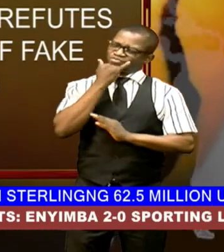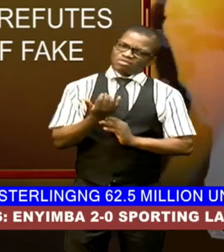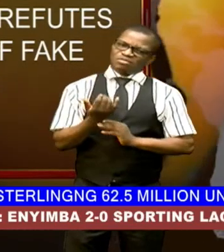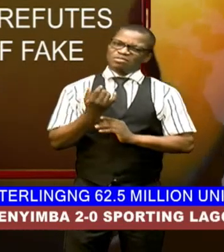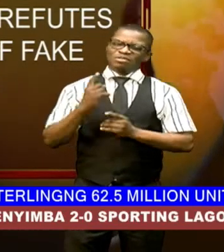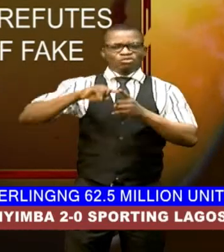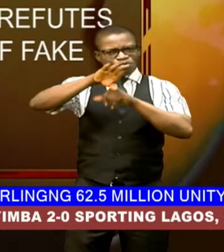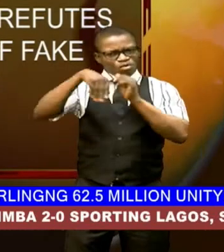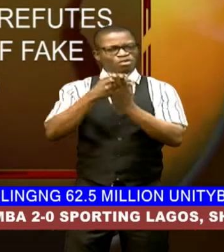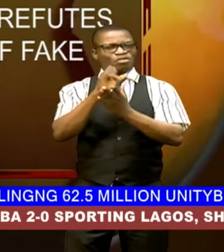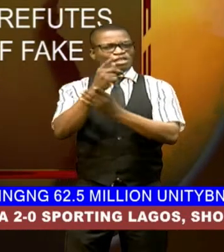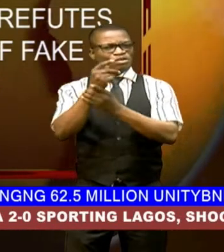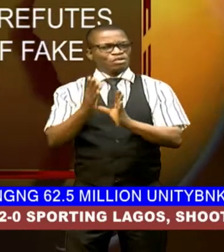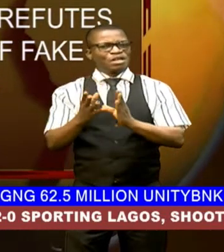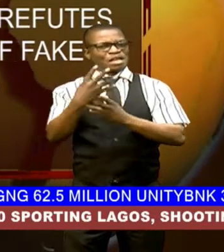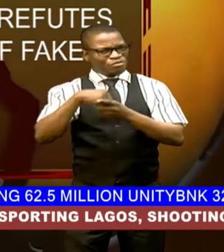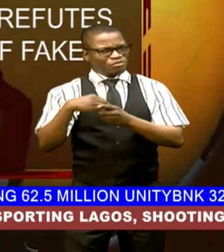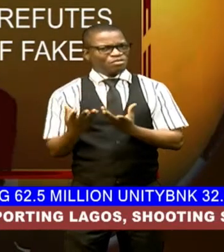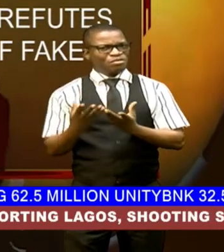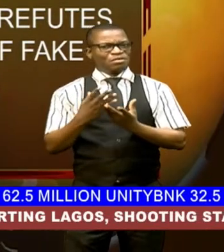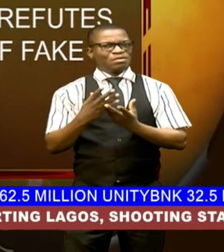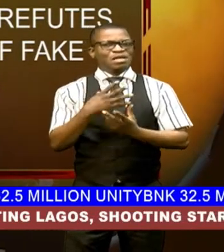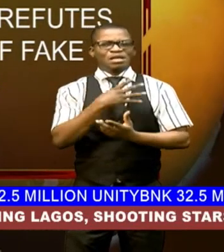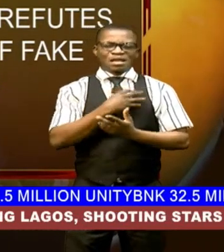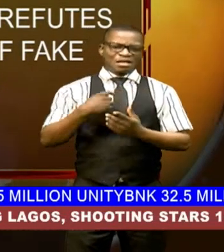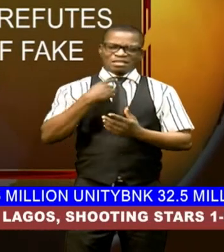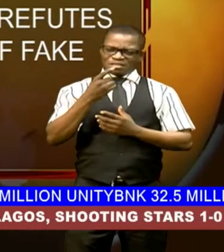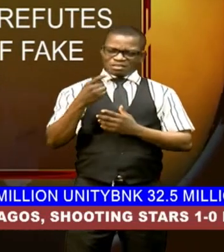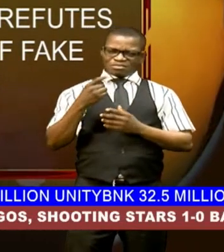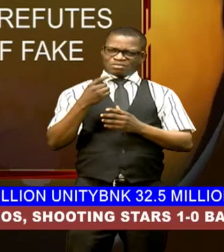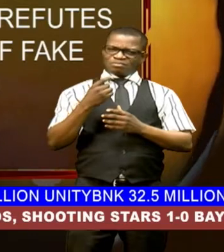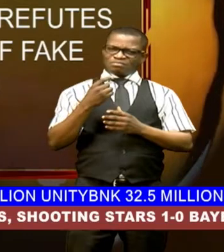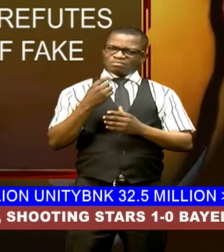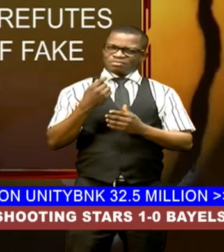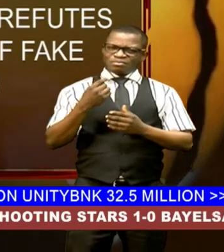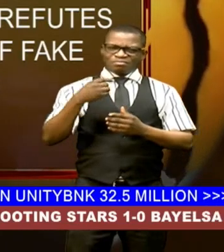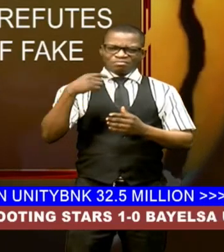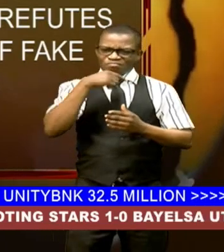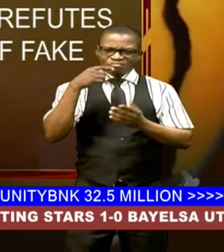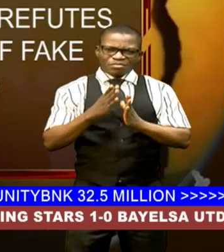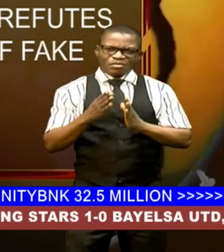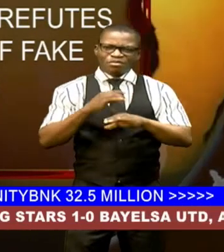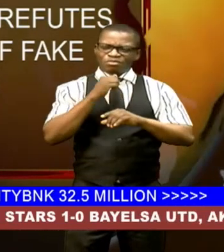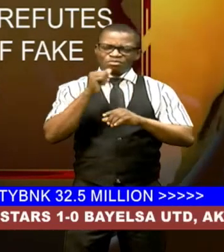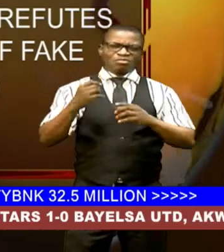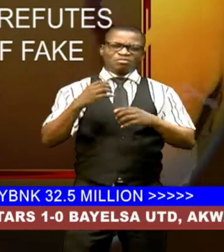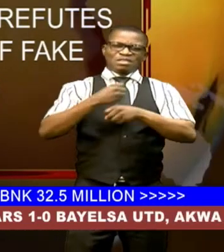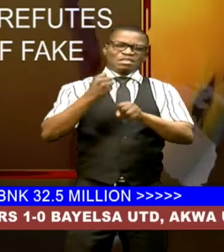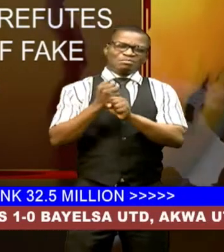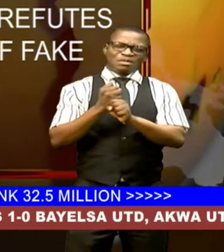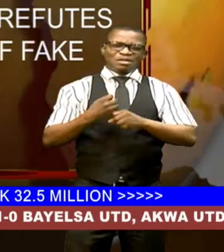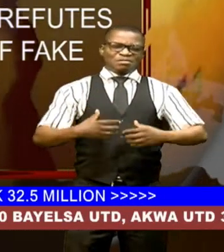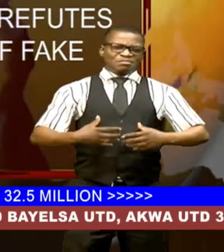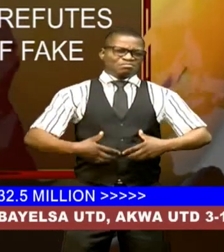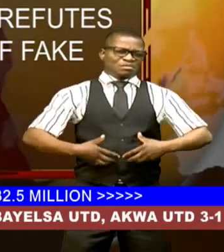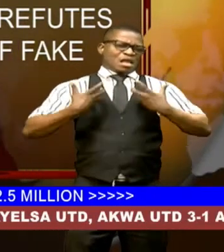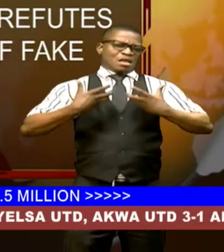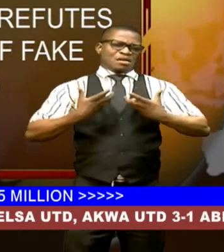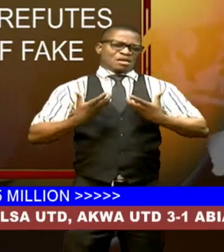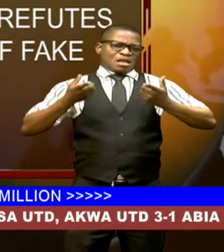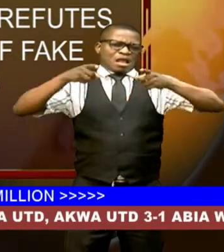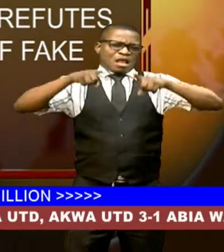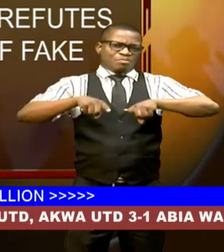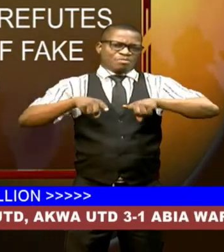ill-conceived and employed by unscrupulous persons to create panic and provoke provoke outcries at both